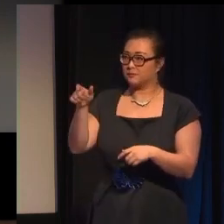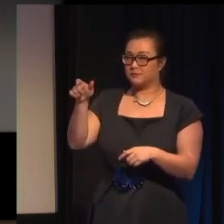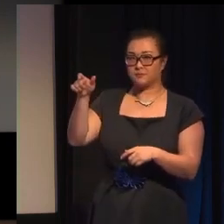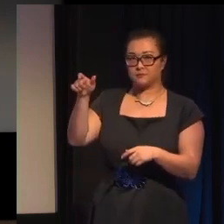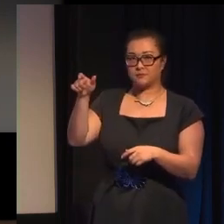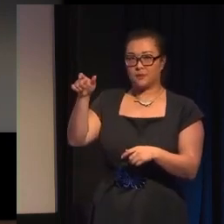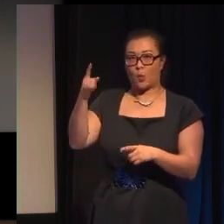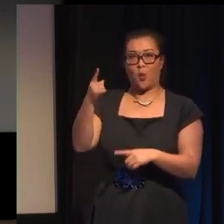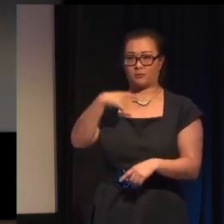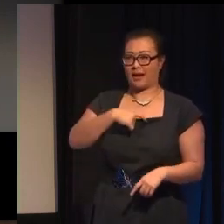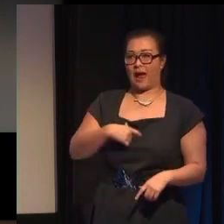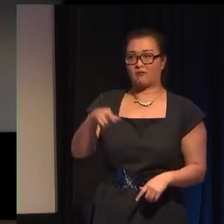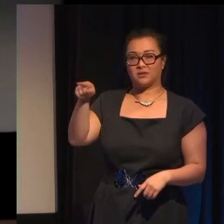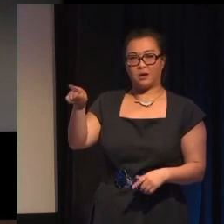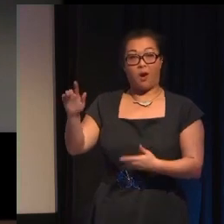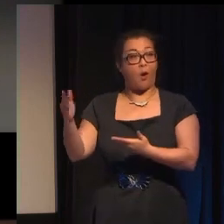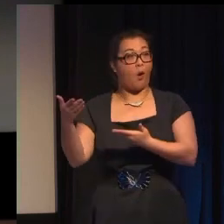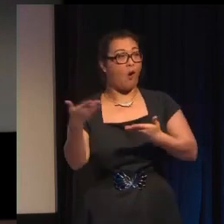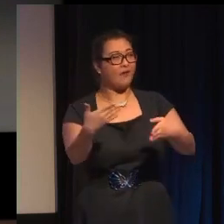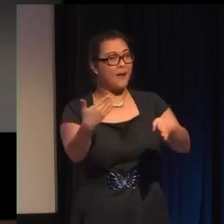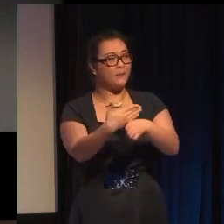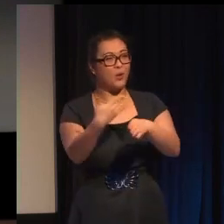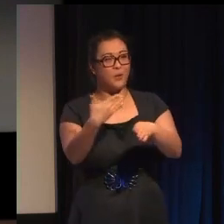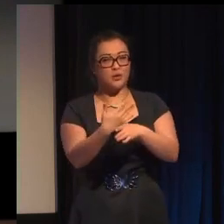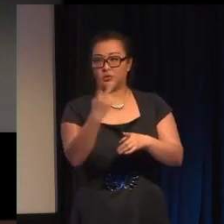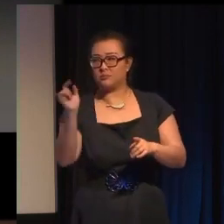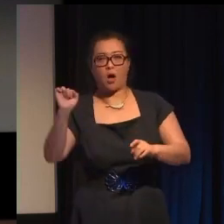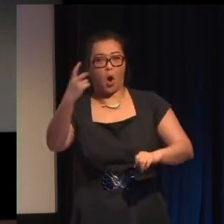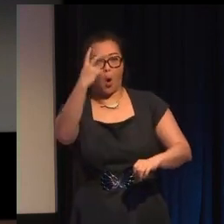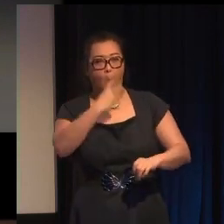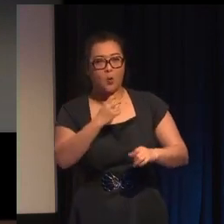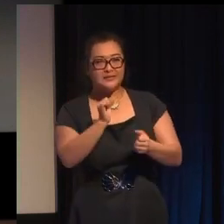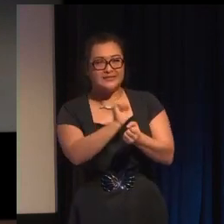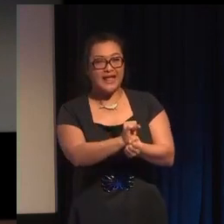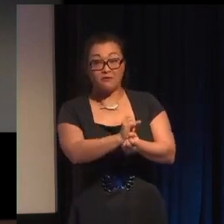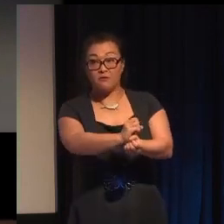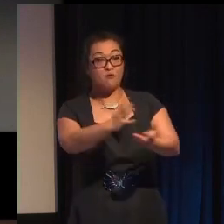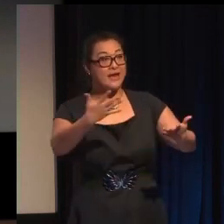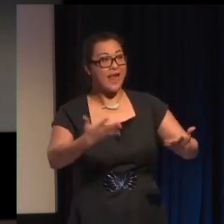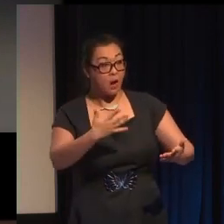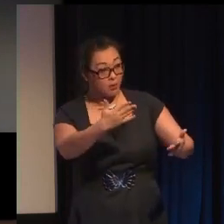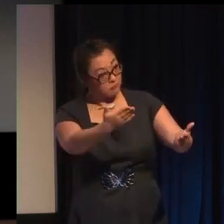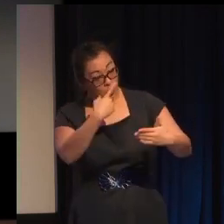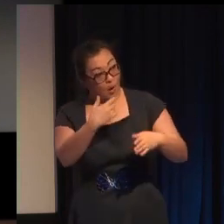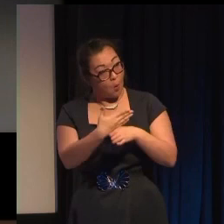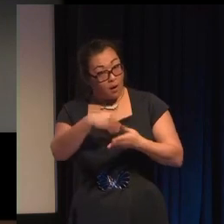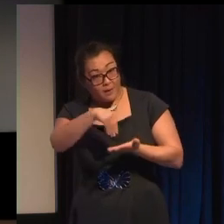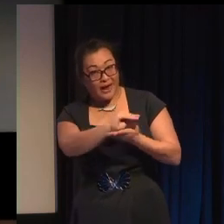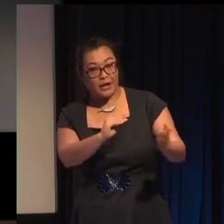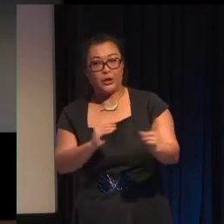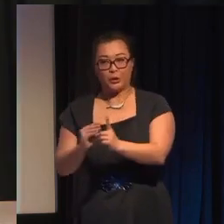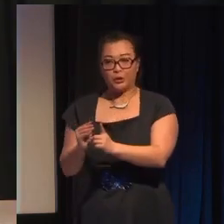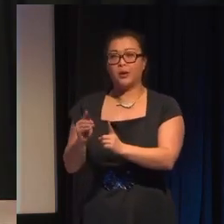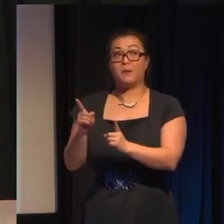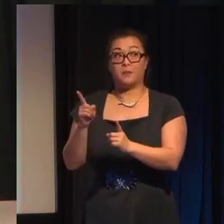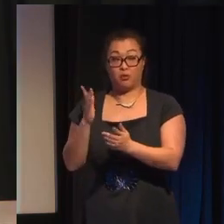which was regarded as an especially compassionate and merciful thing to do by her peers but it was a cover for these acts